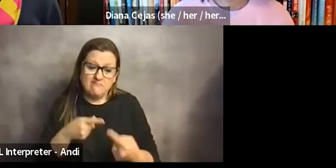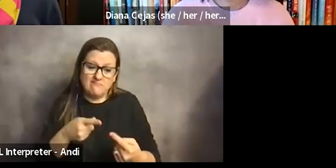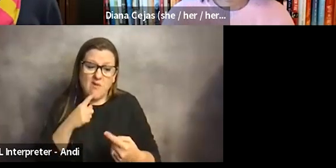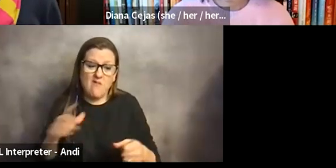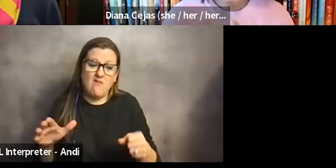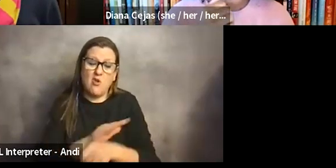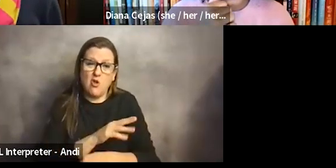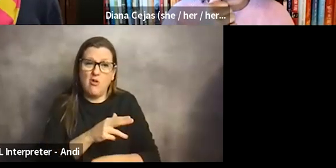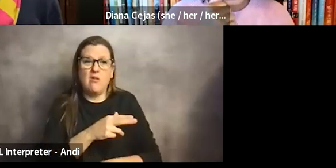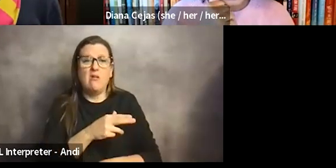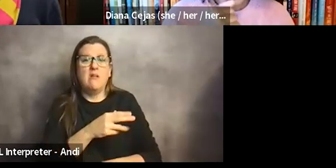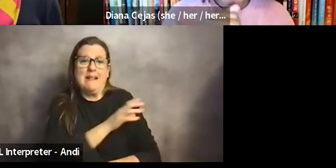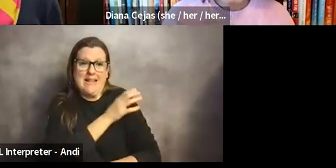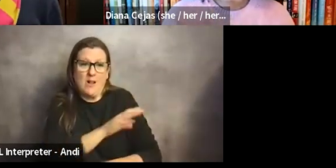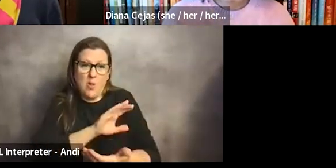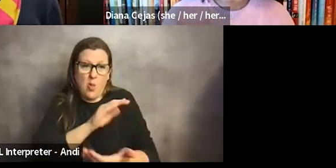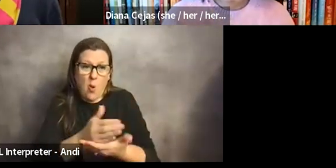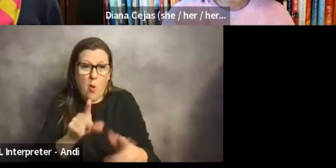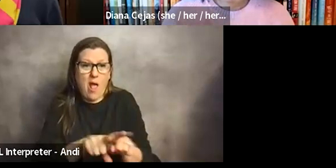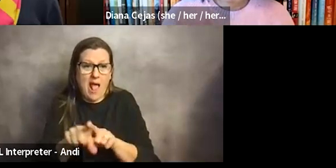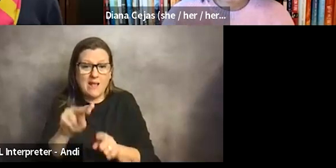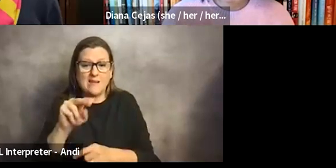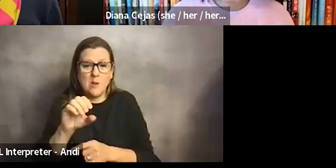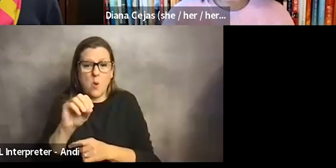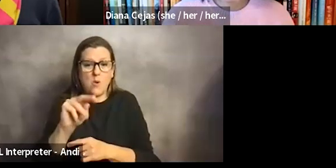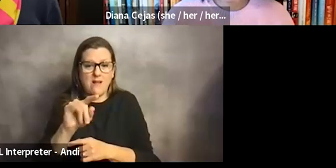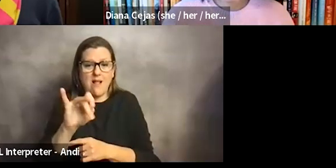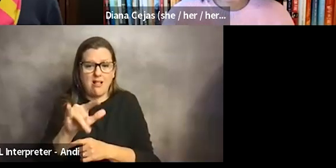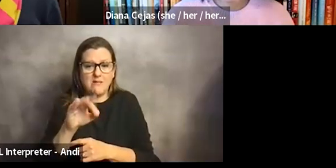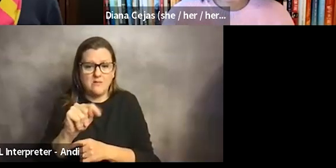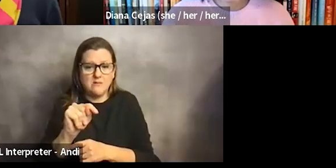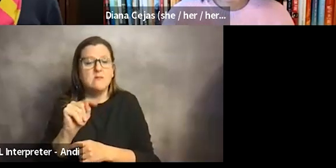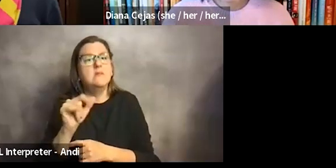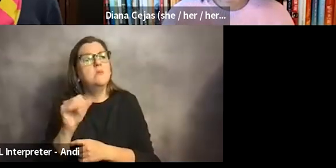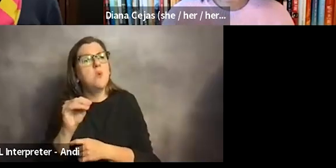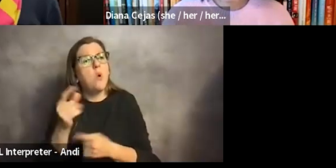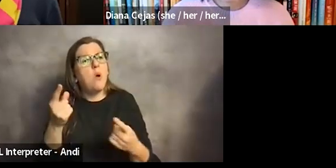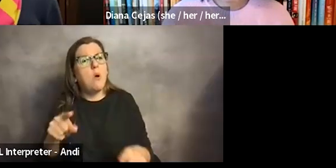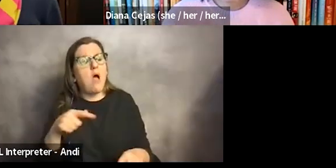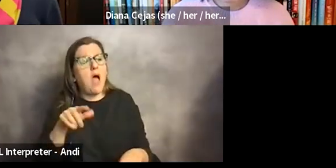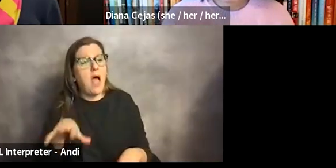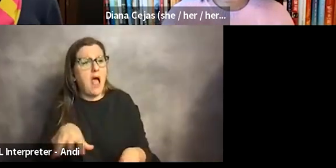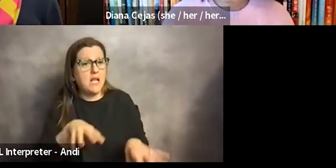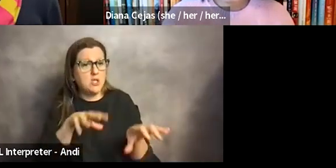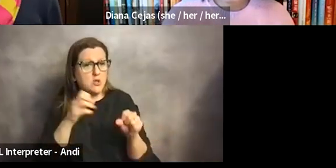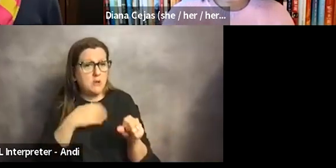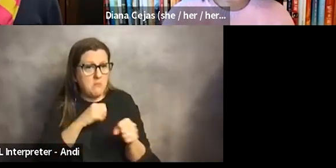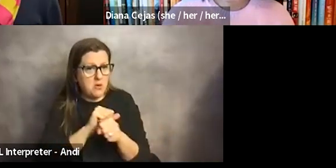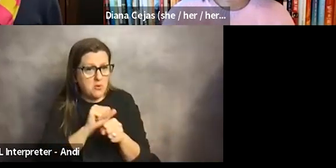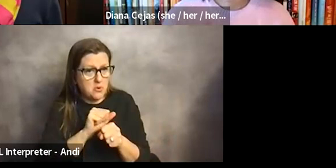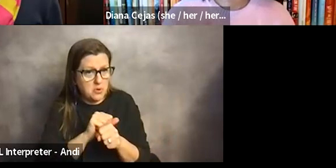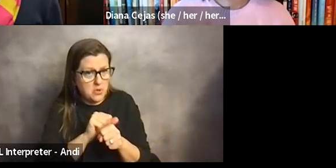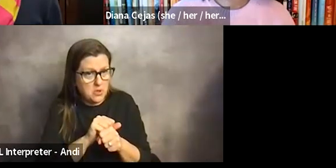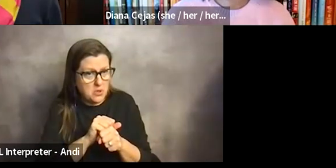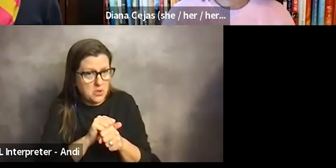as a neonatologist. So I ended up, um, really just taking my, my career, adding